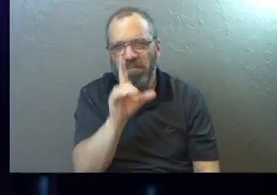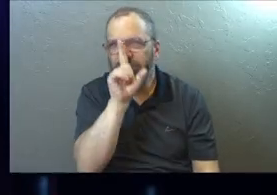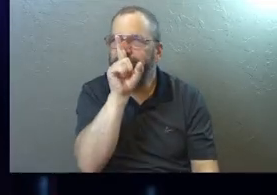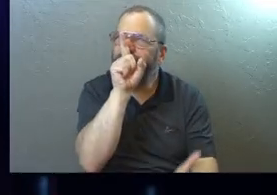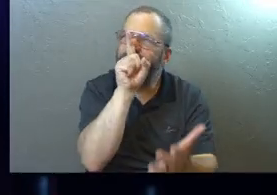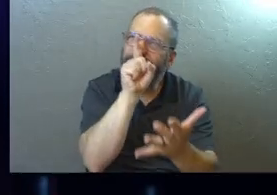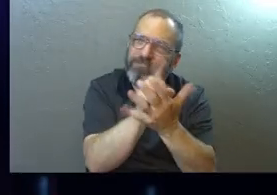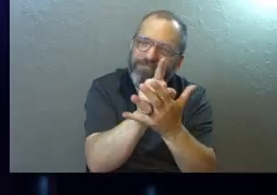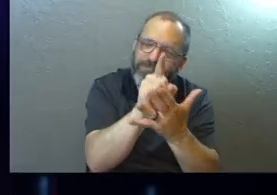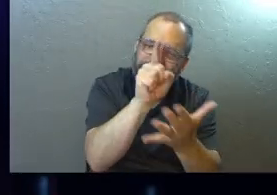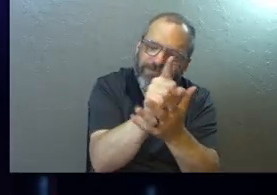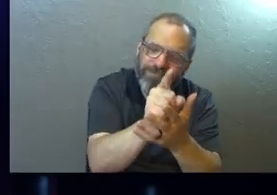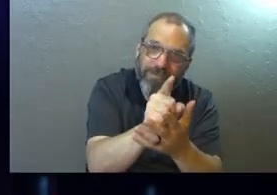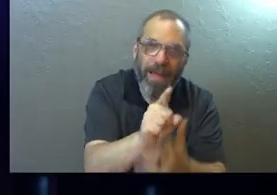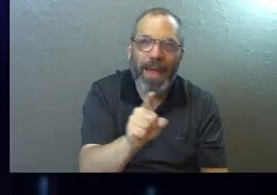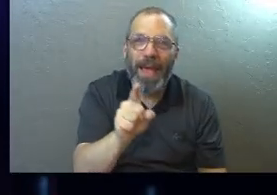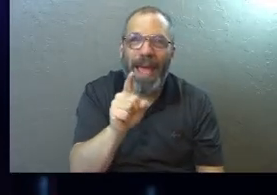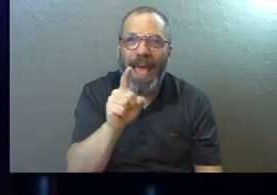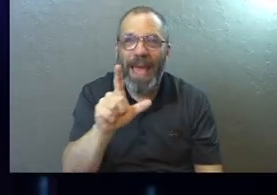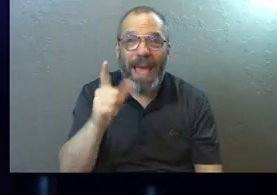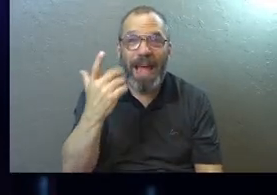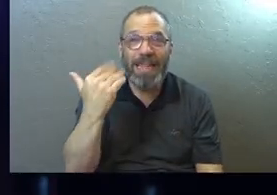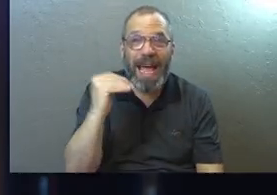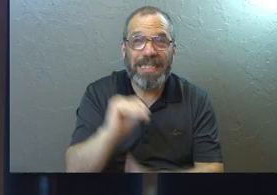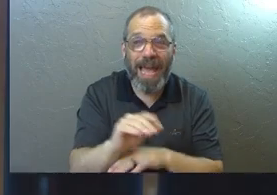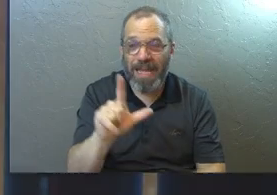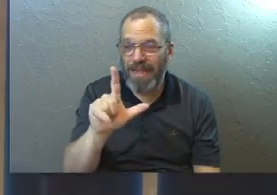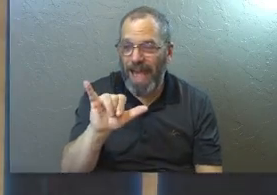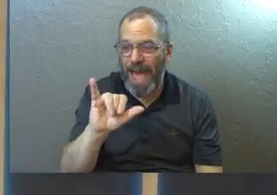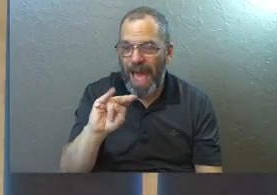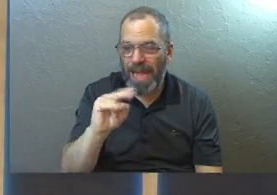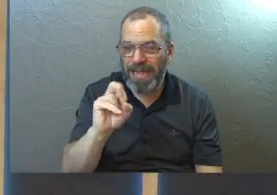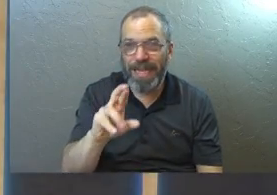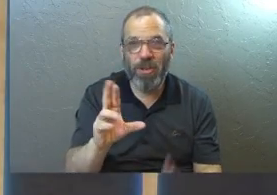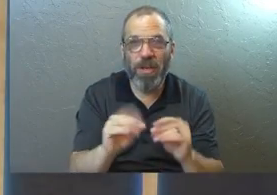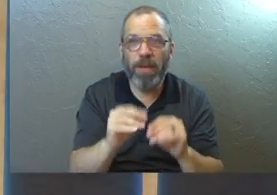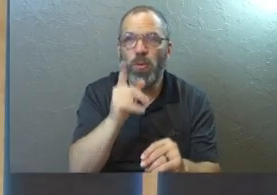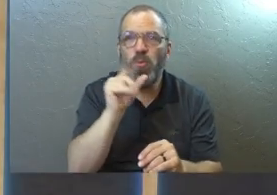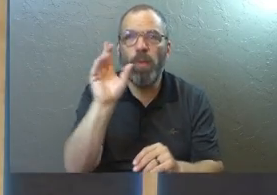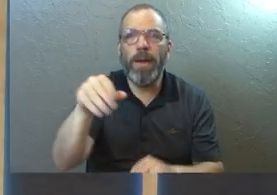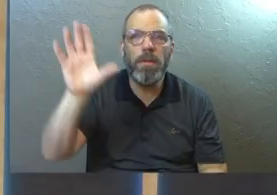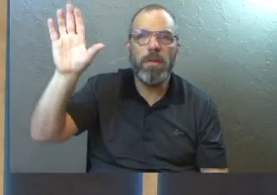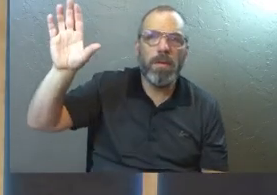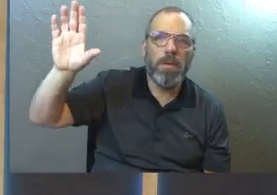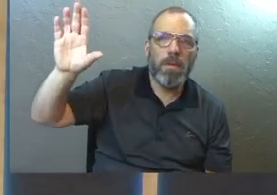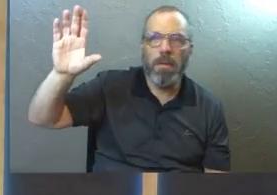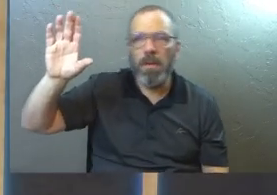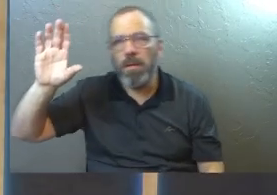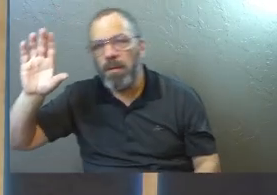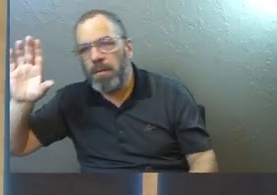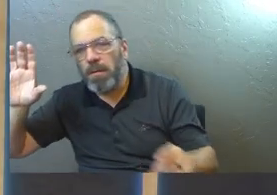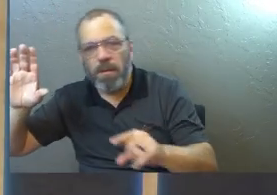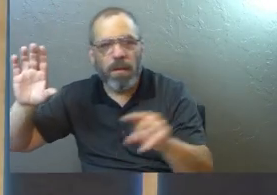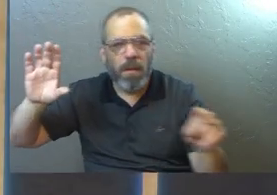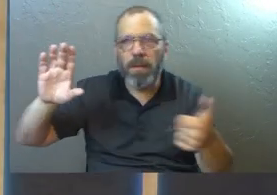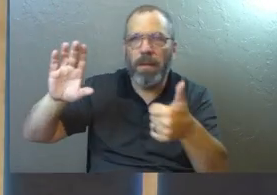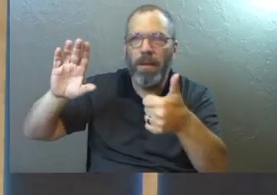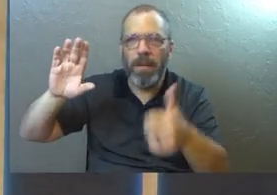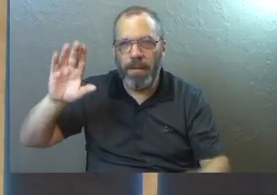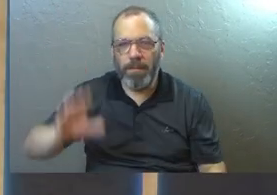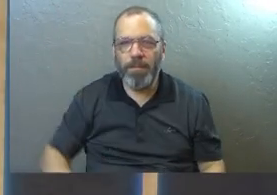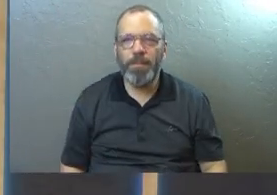God. Crazy How many of you went to that linger conference last night? Let me see a show of hands here real quick. Own up to it. There we go. Okay.